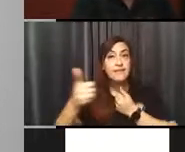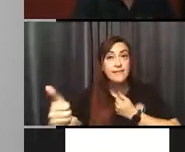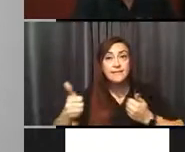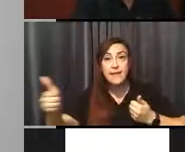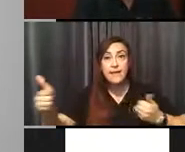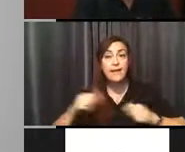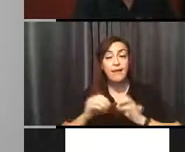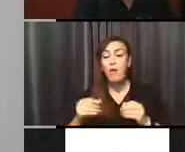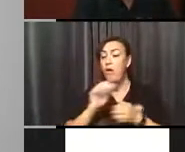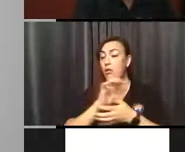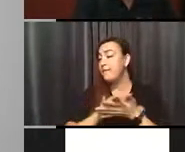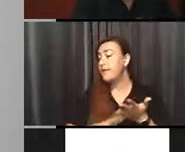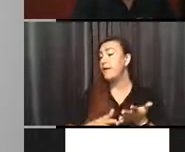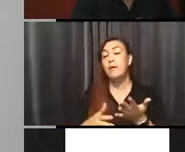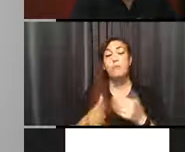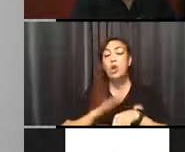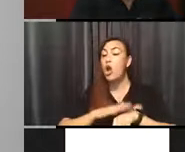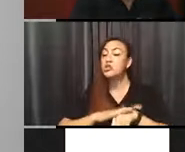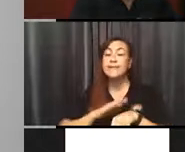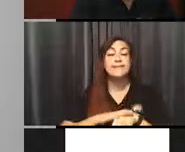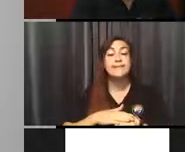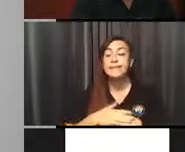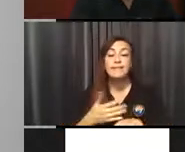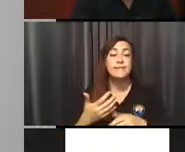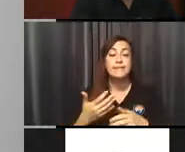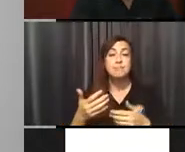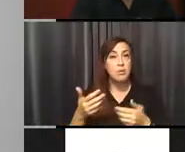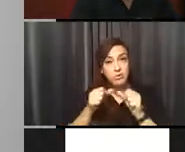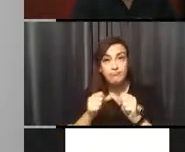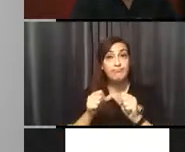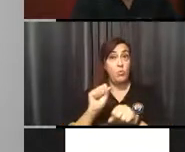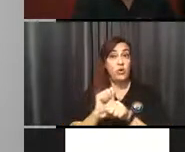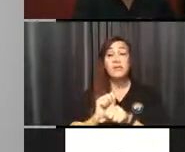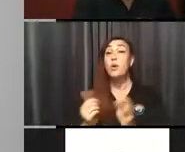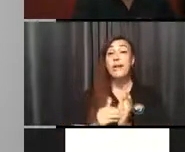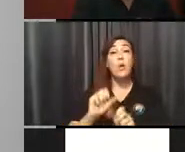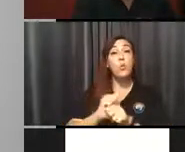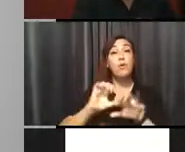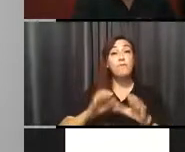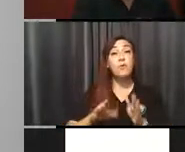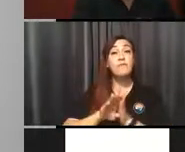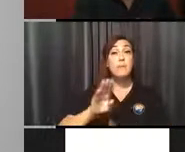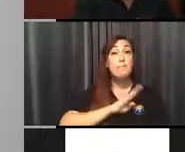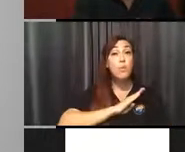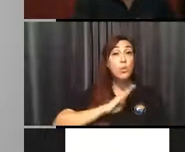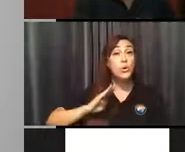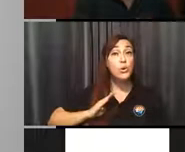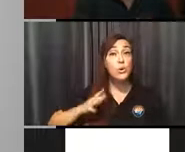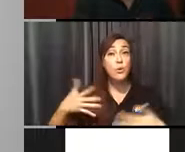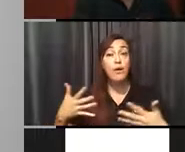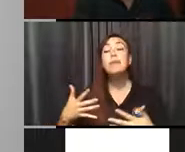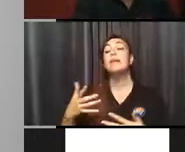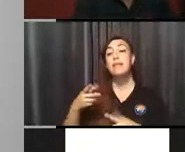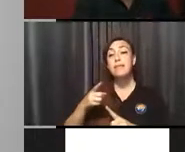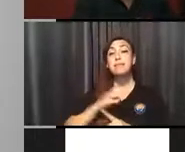precautionary things to continue to help. Again, what is the Workforce Development Board? It's a board that